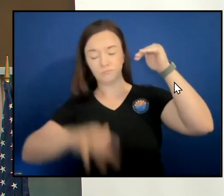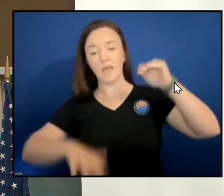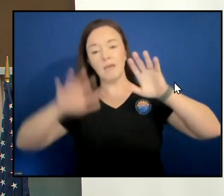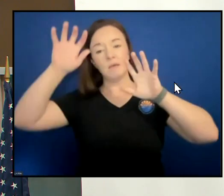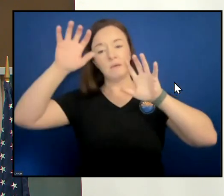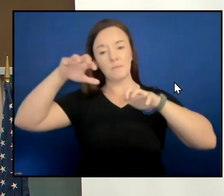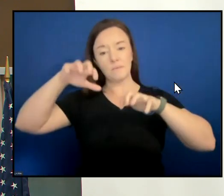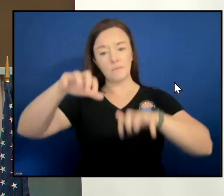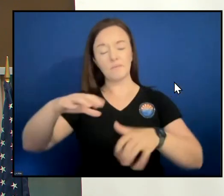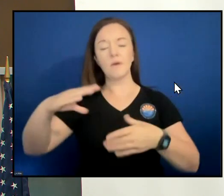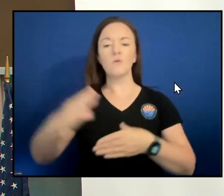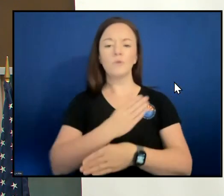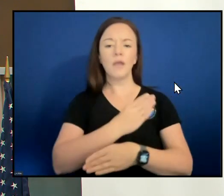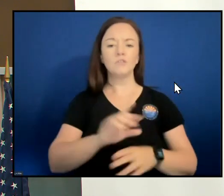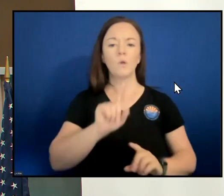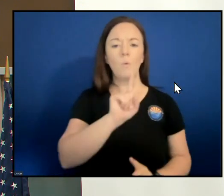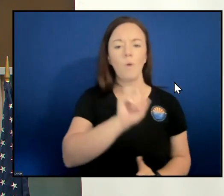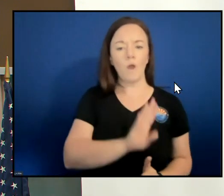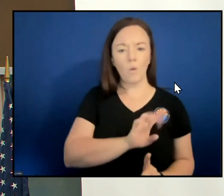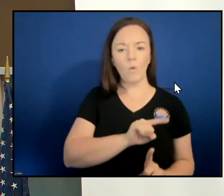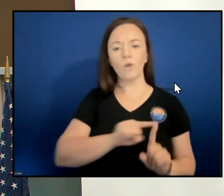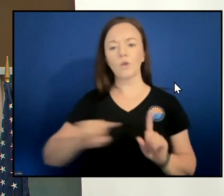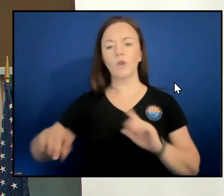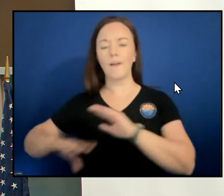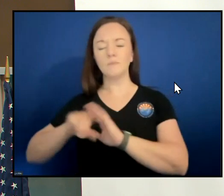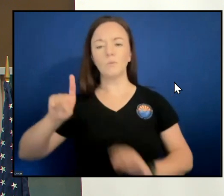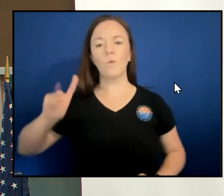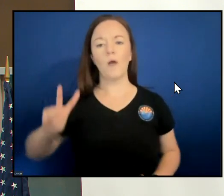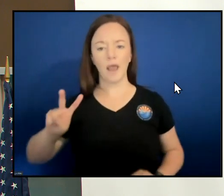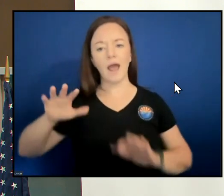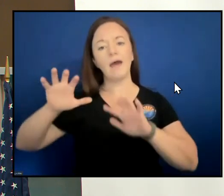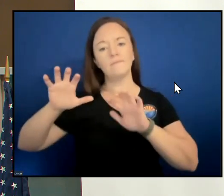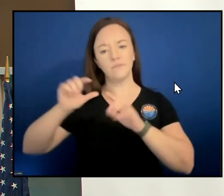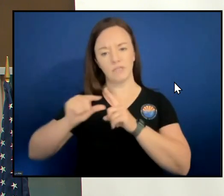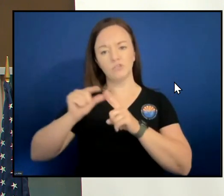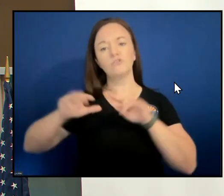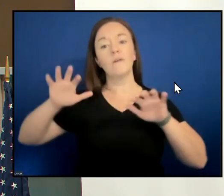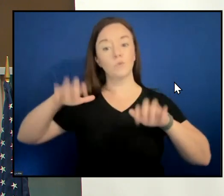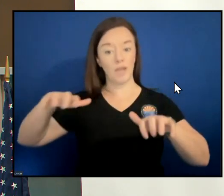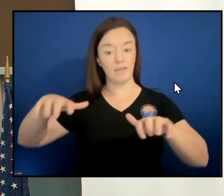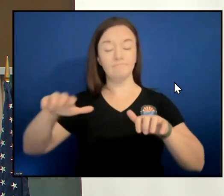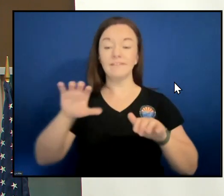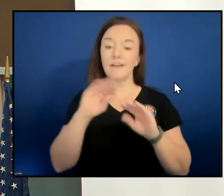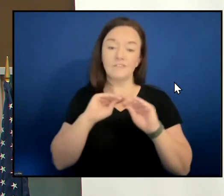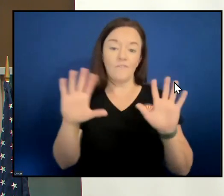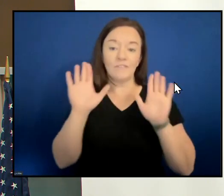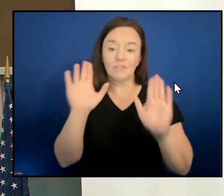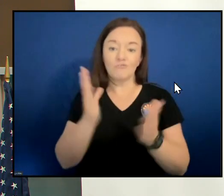quarter to a half inch of rain, which is obviously a great thing moving forward.